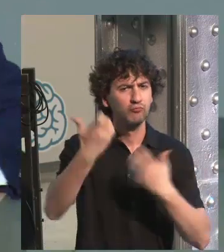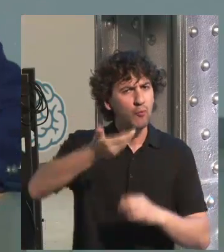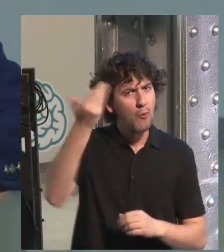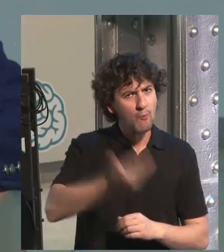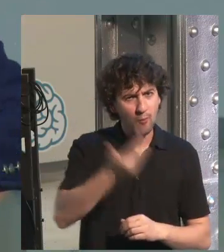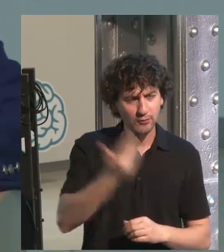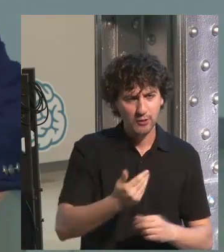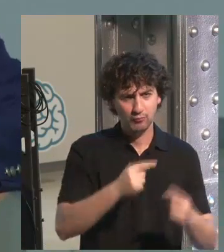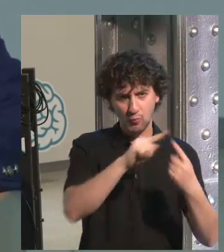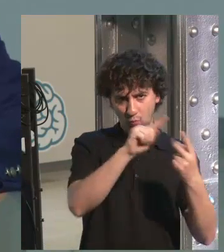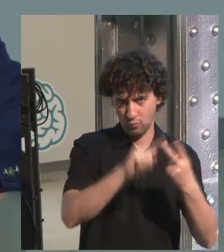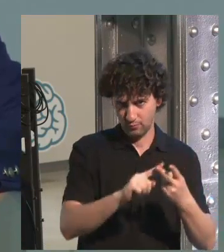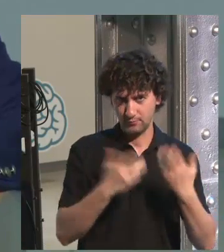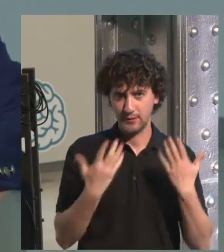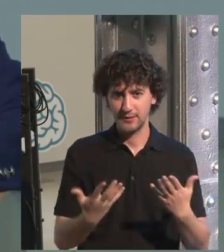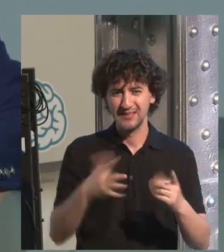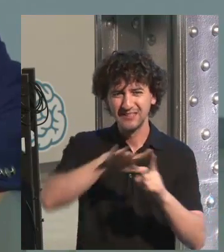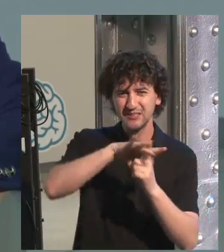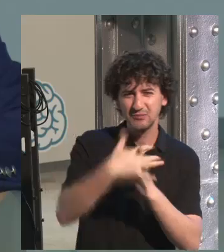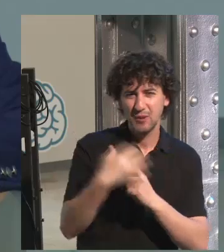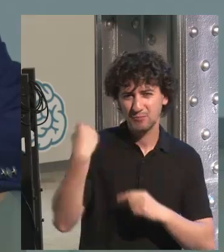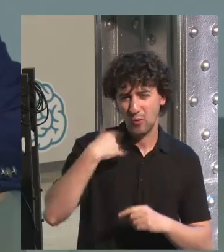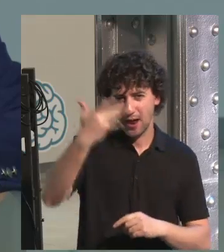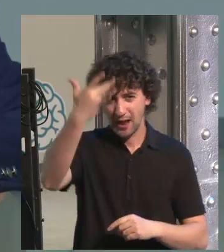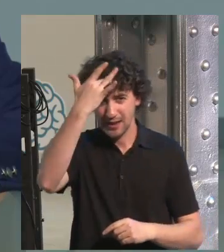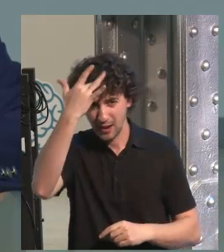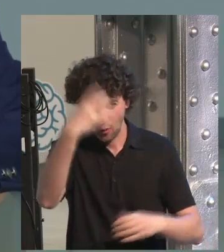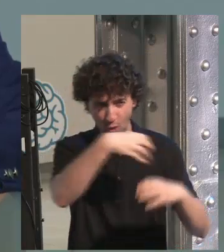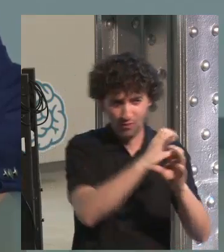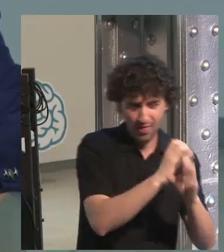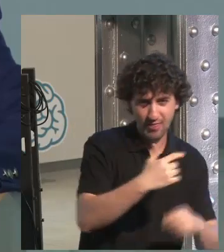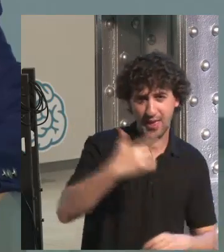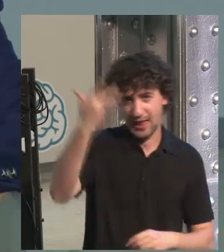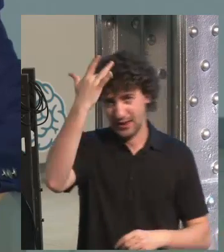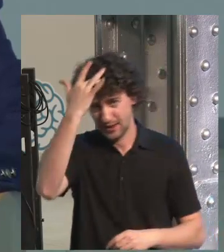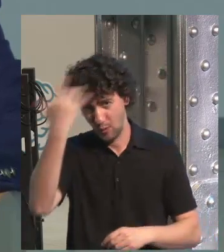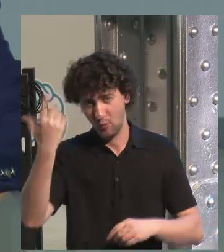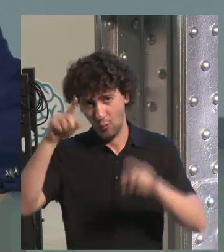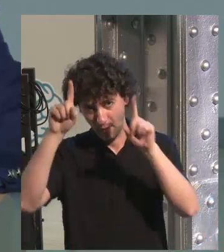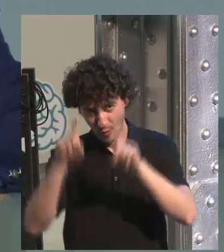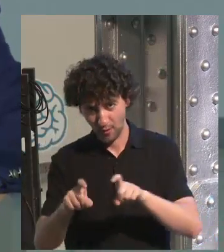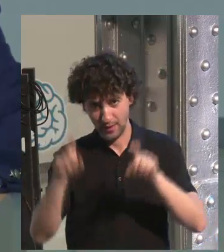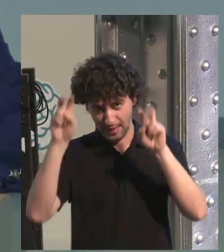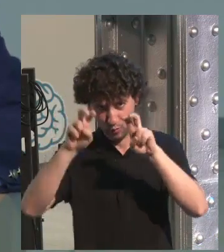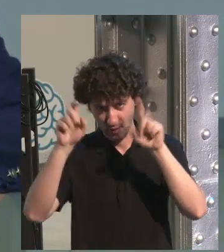outstanding point here in the context of neuroscience and neuroeducation